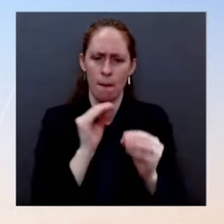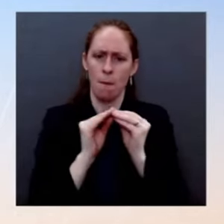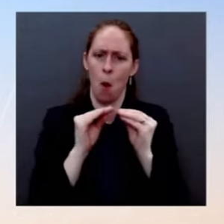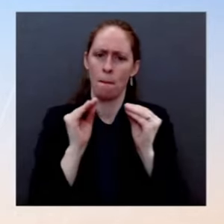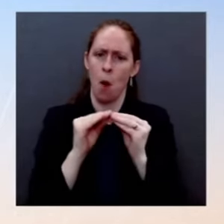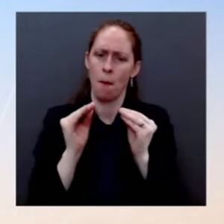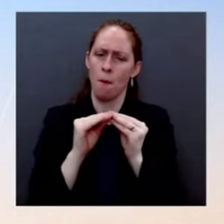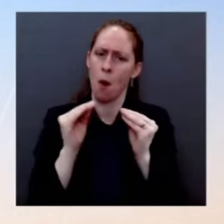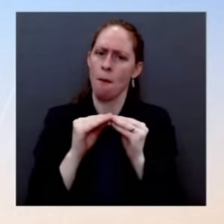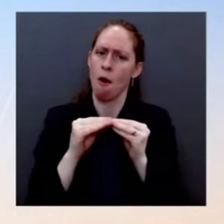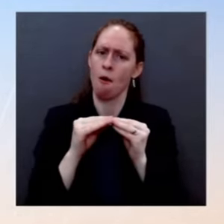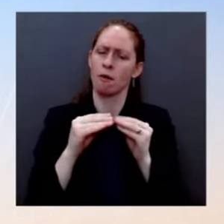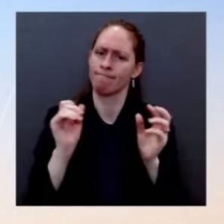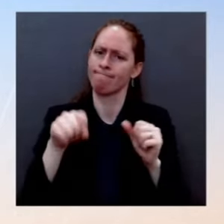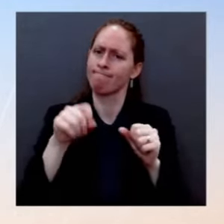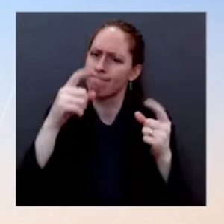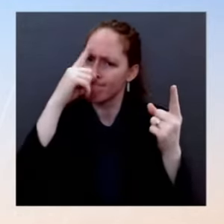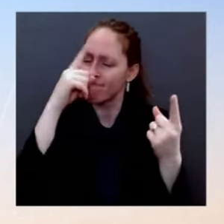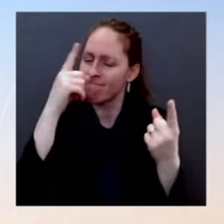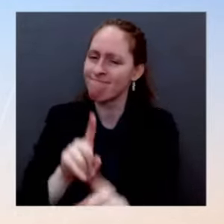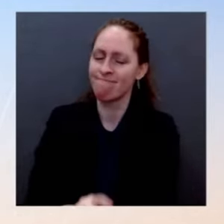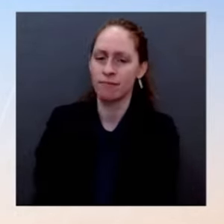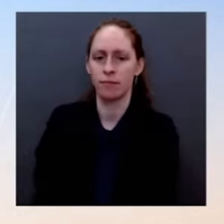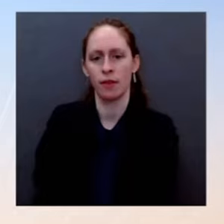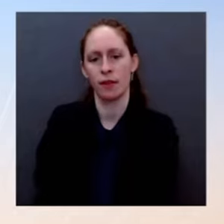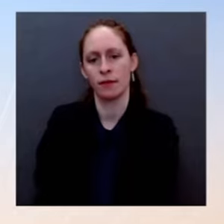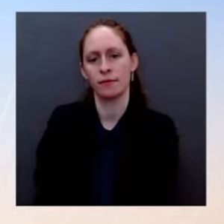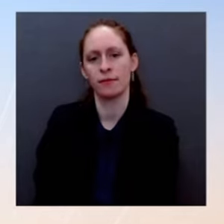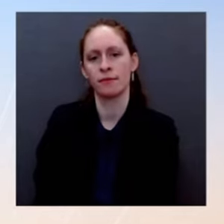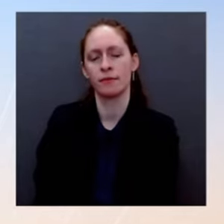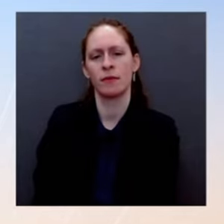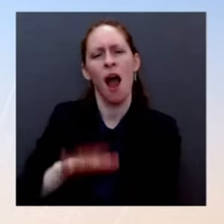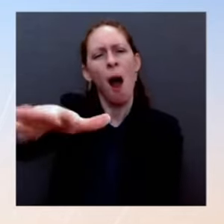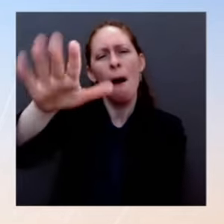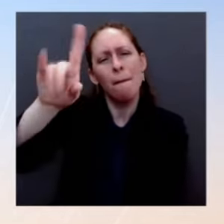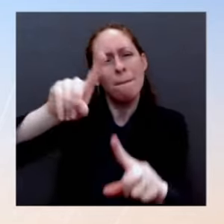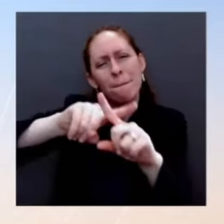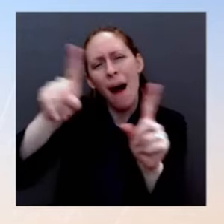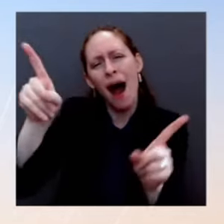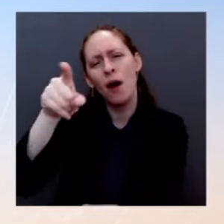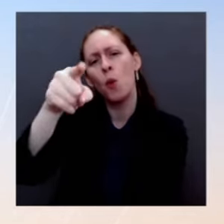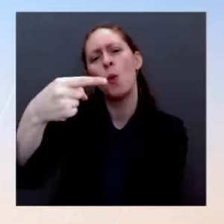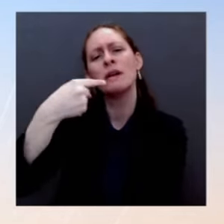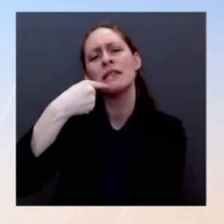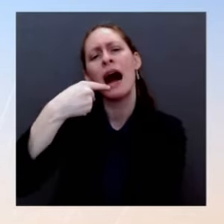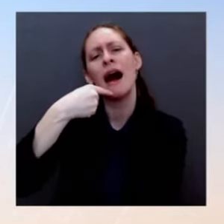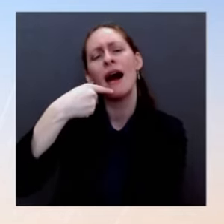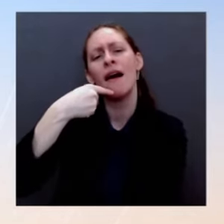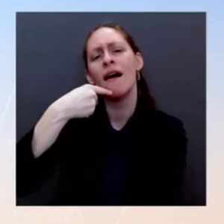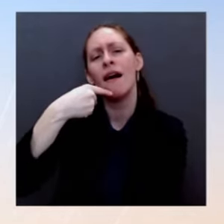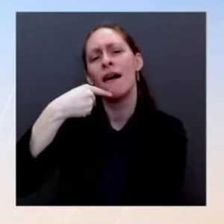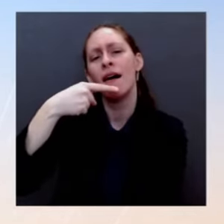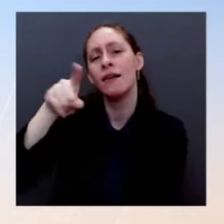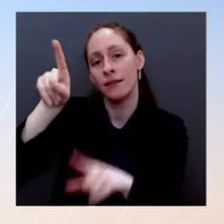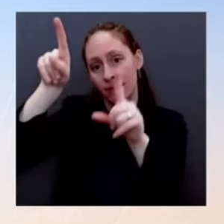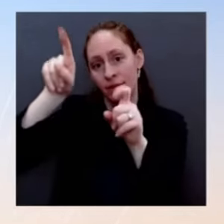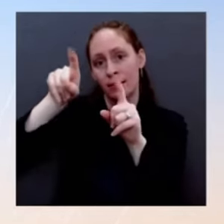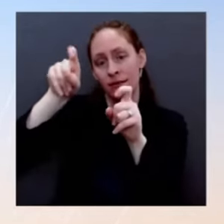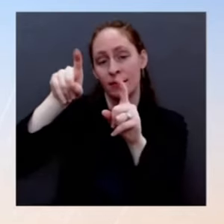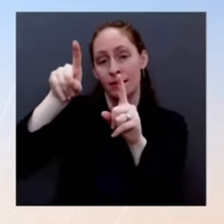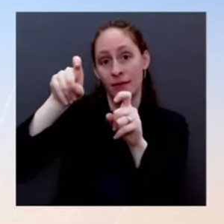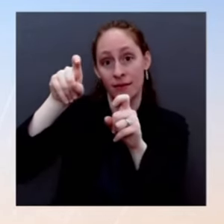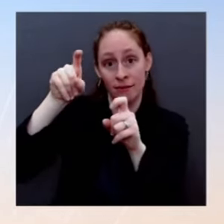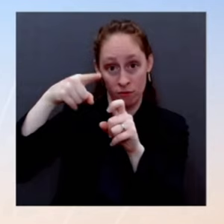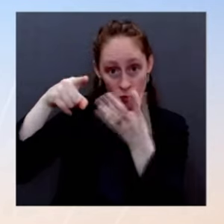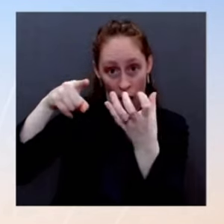somewhere and either make an appointment or wait in line. The CDC's guidance is if you think you have COVID, you're supposed to stay home. You guys said you were going to